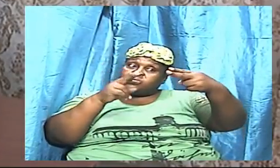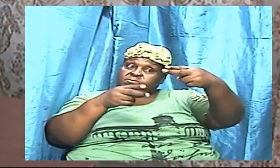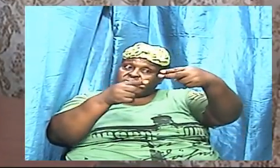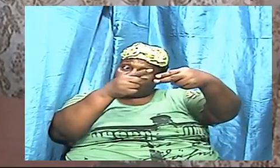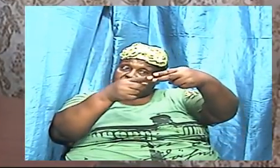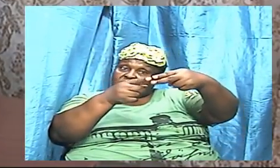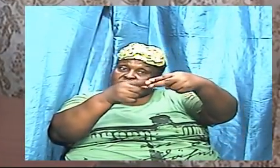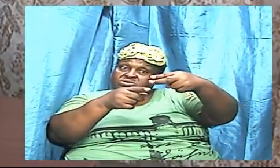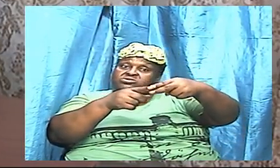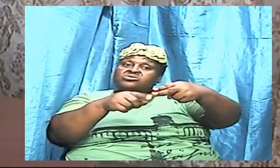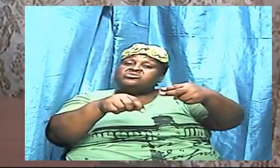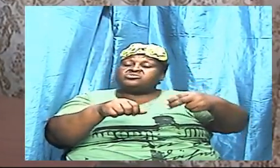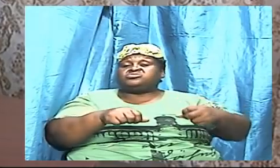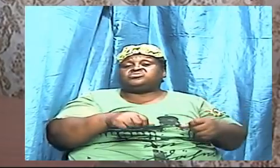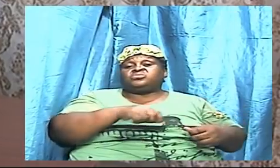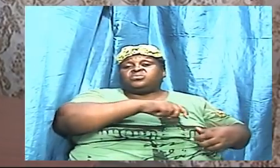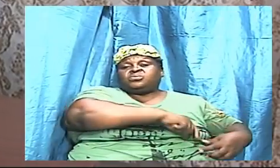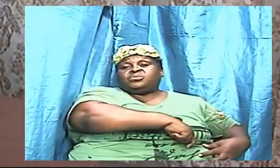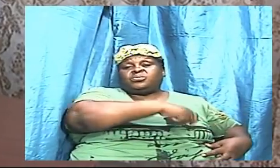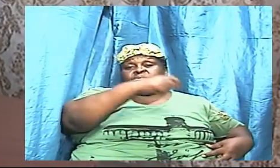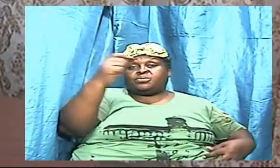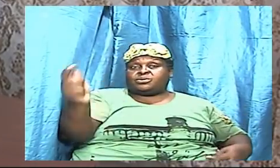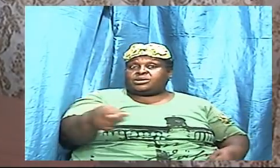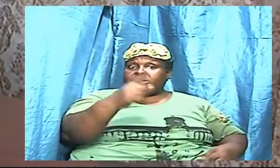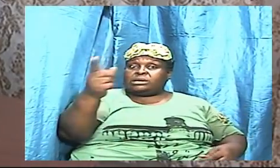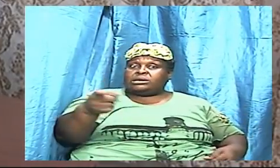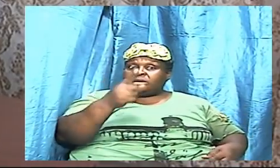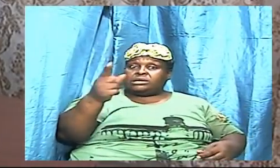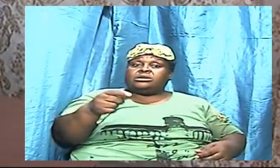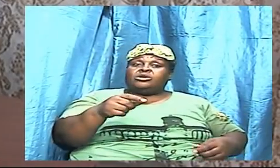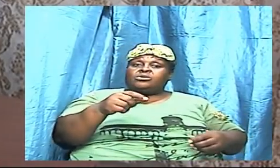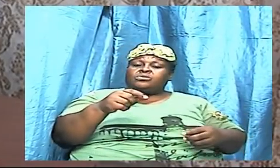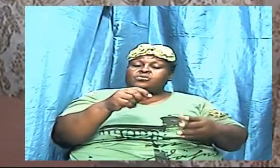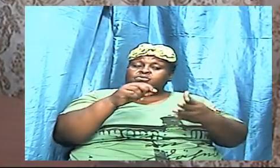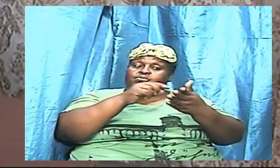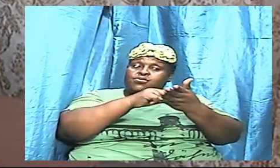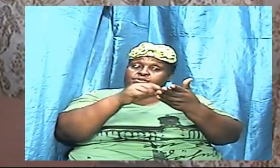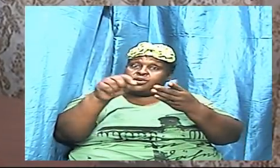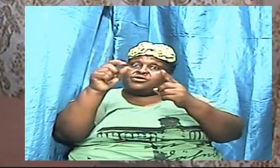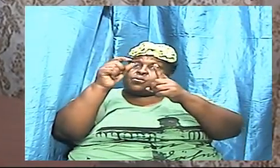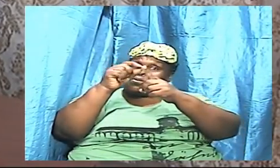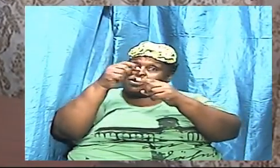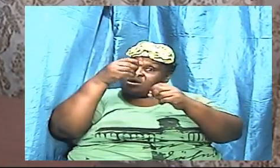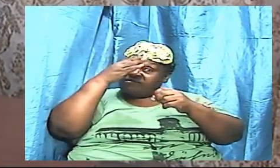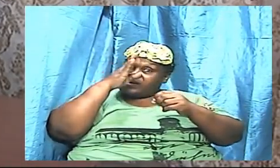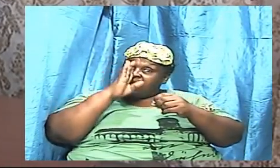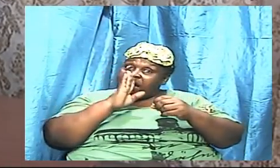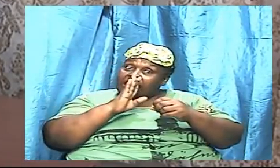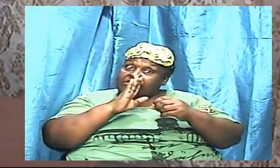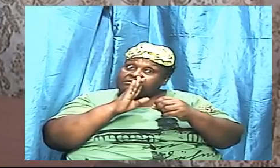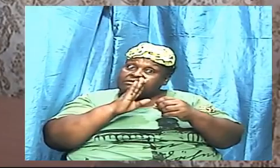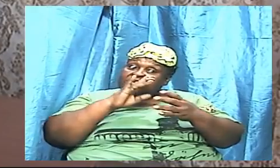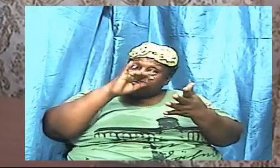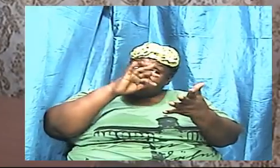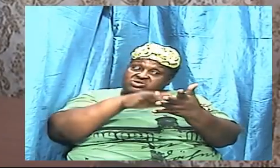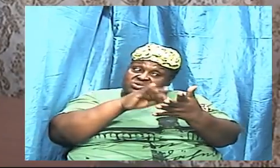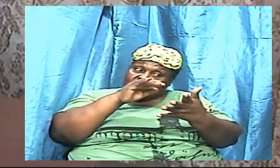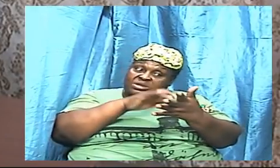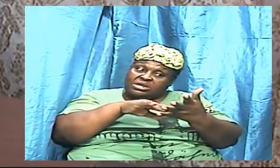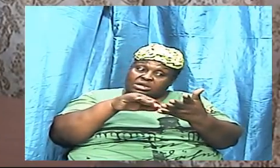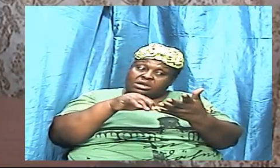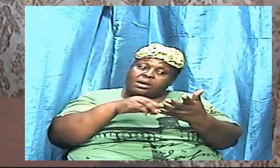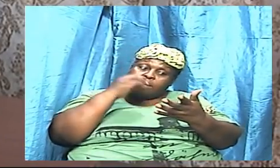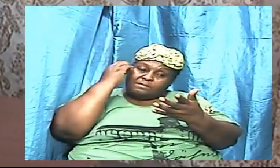studying it meditating on it applying in it applying it